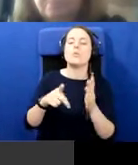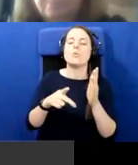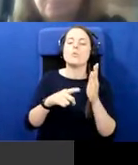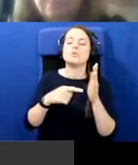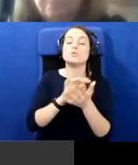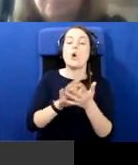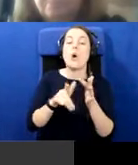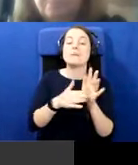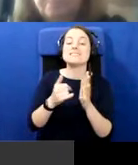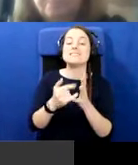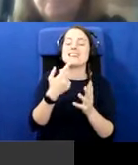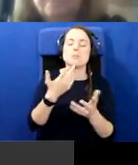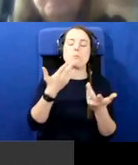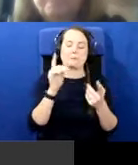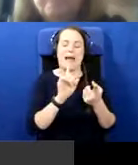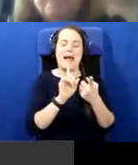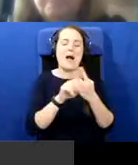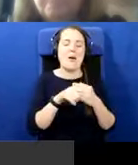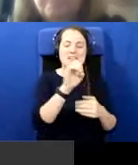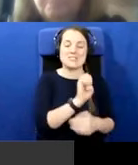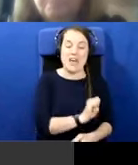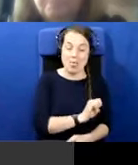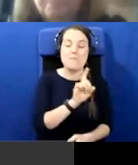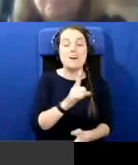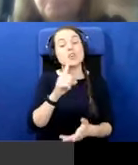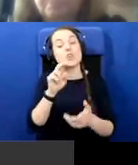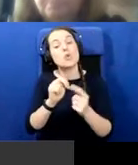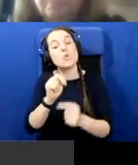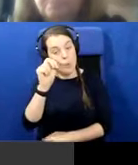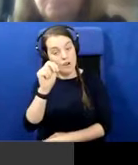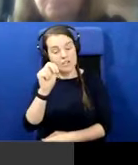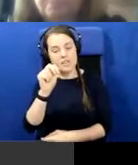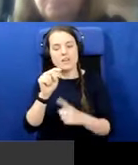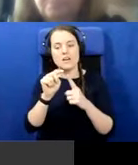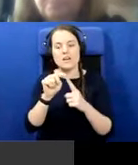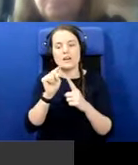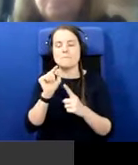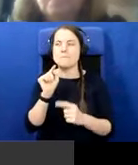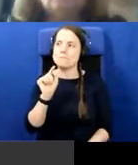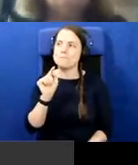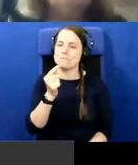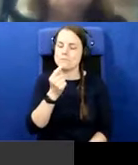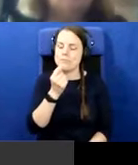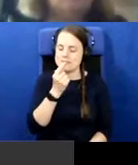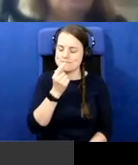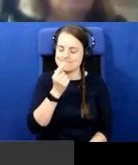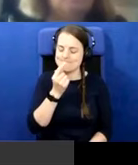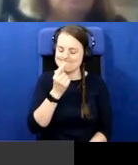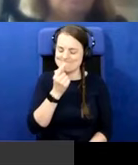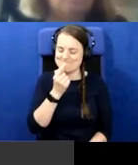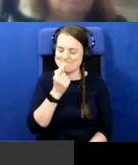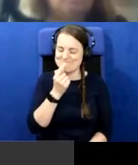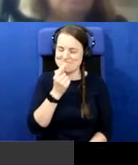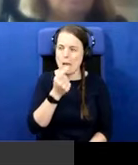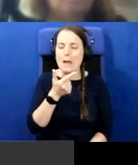but in the North, it's a, it's, it's, it's, people are